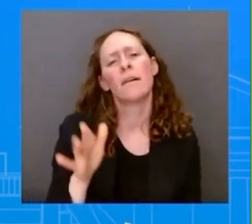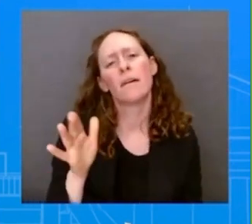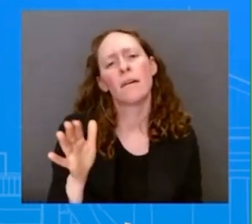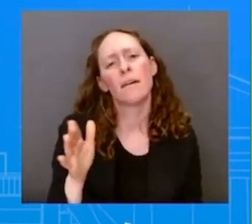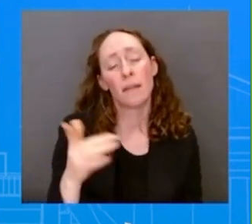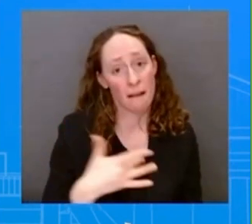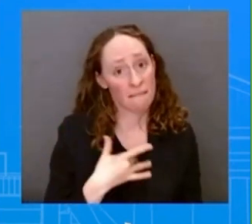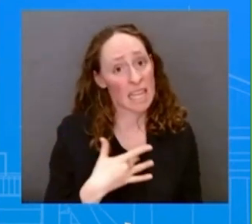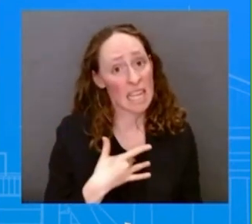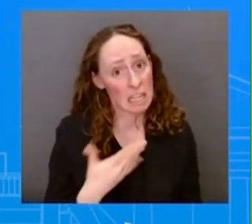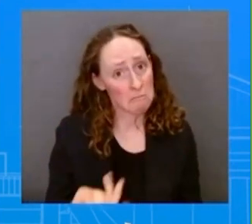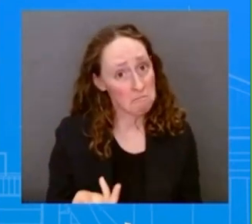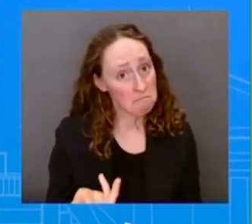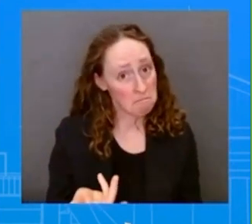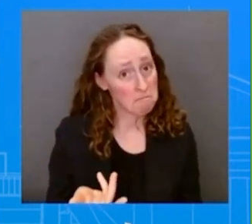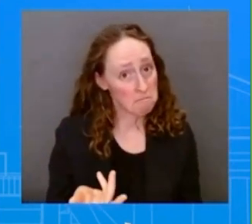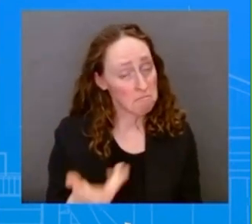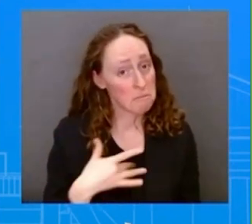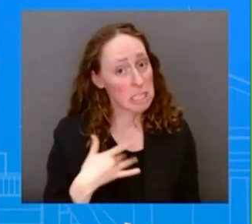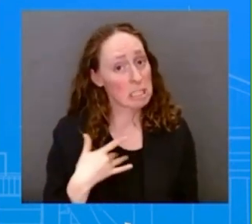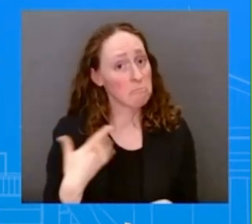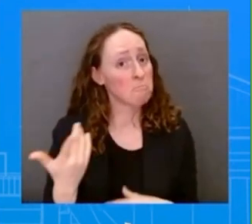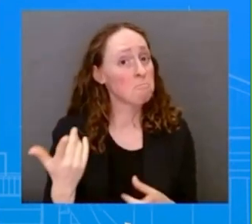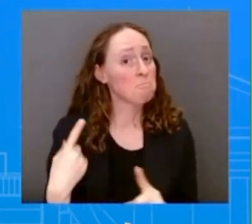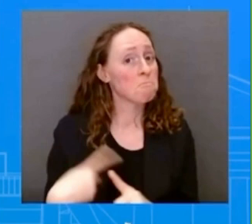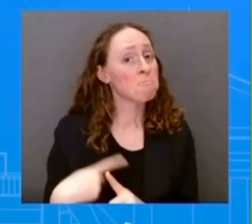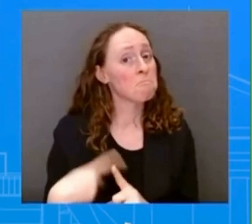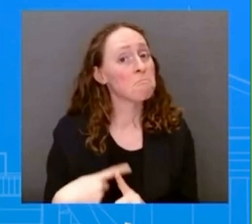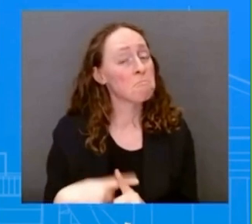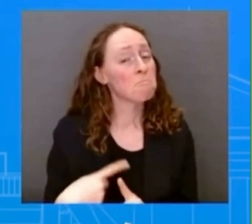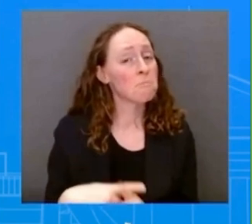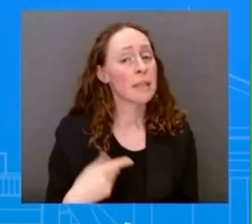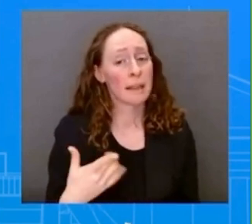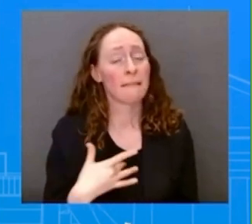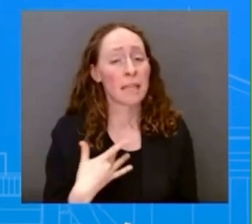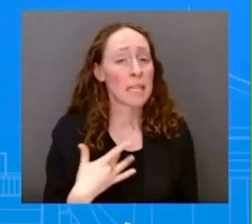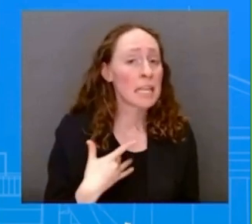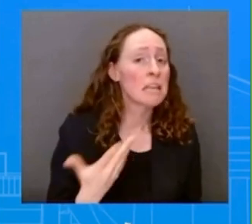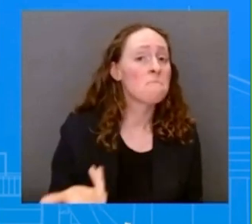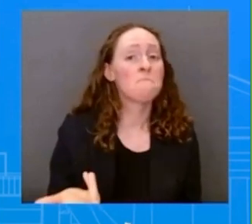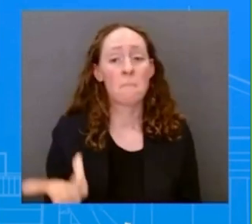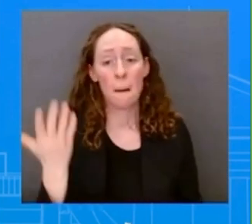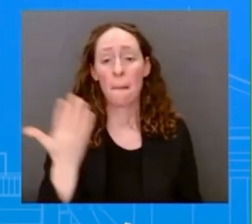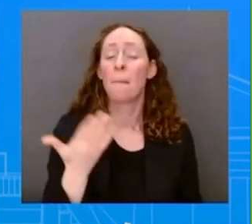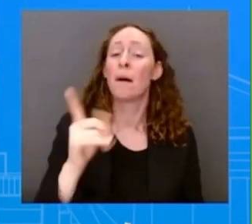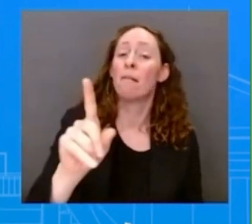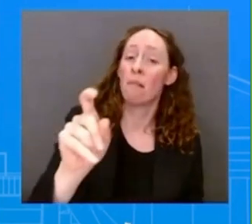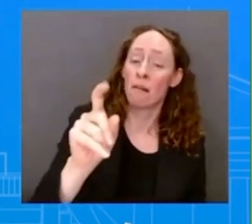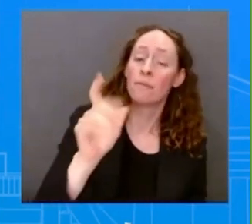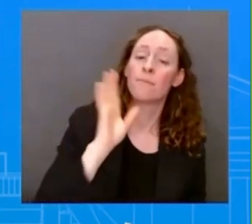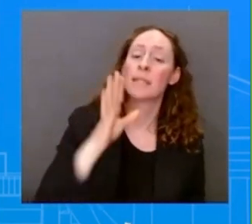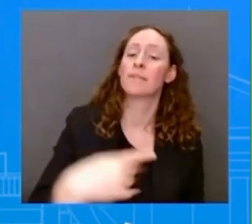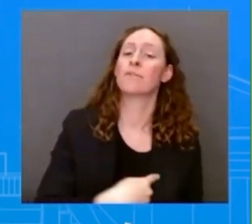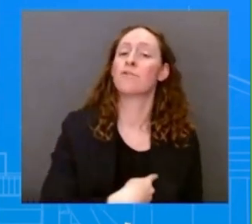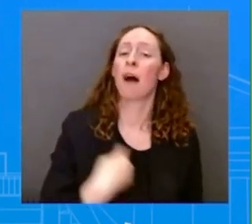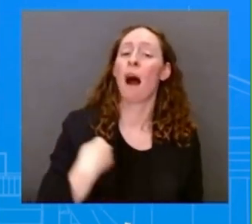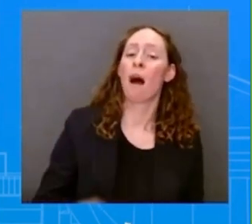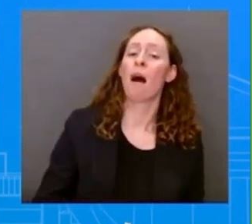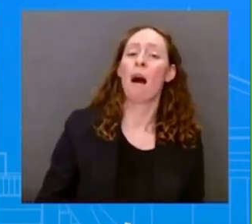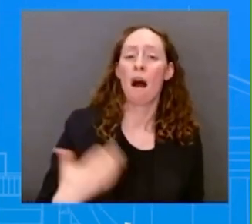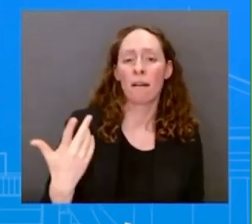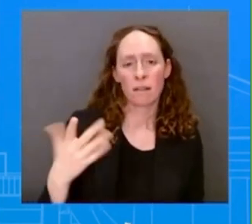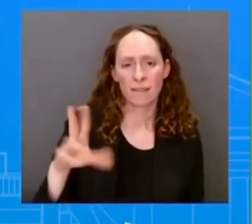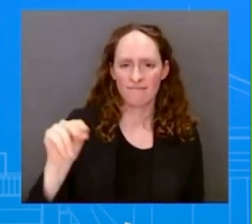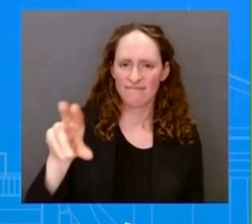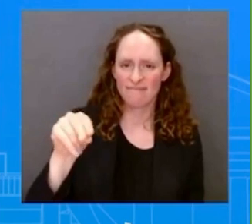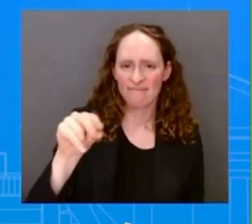spot that they might respond with heated rhetoric but that's it? Or are you at all afraid that this might be sort of a Pelosi 2